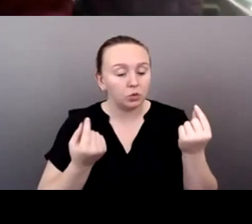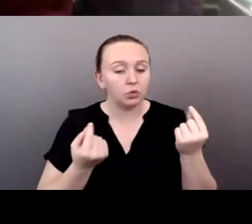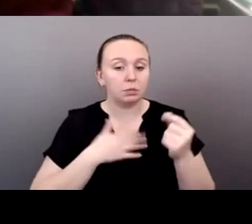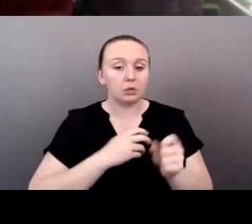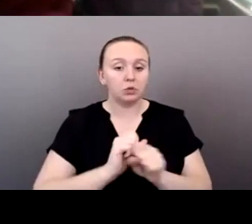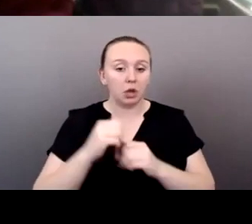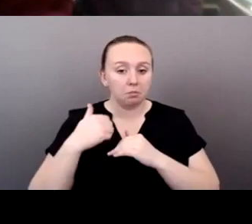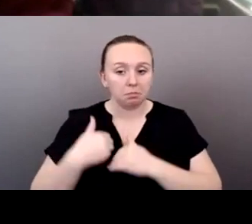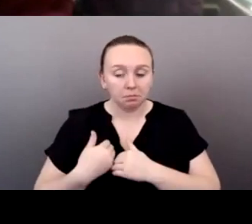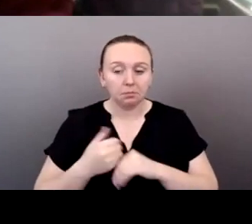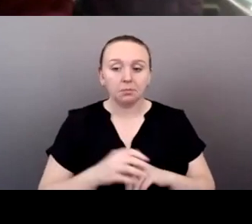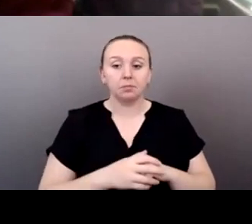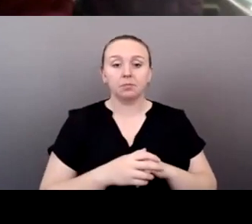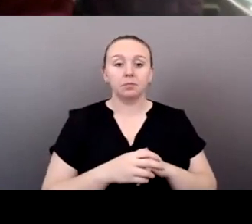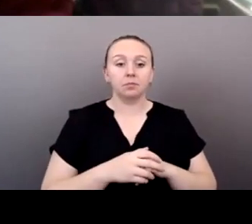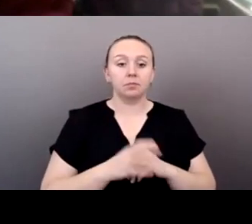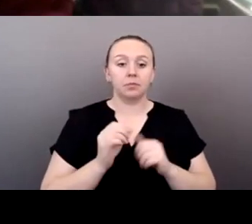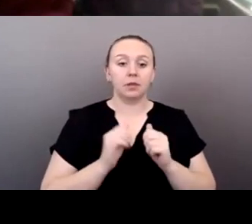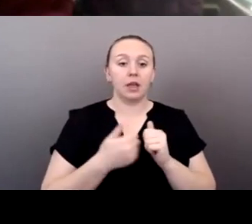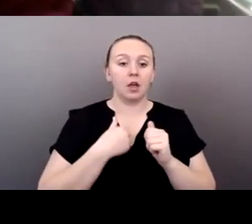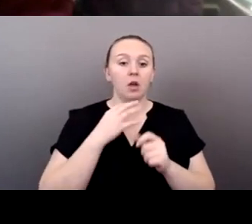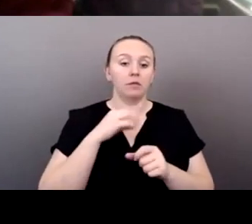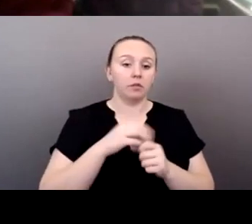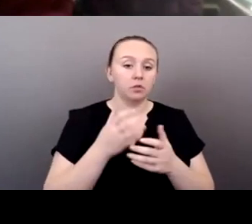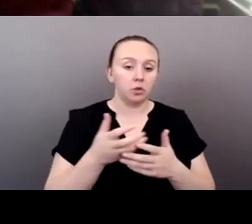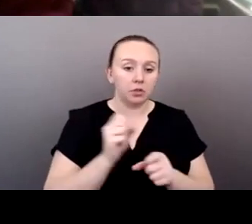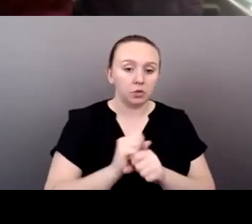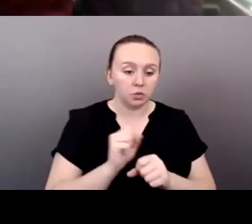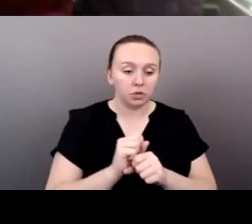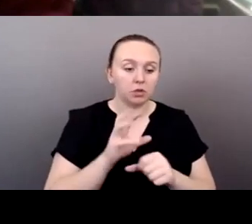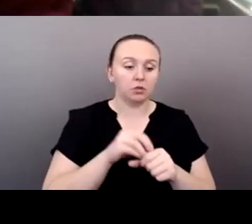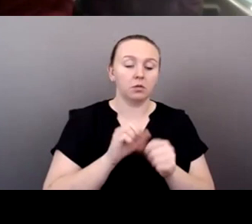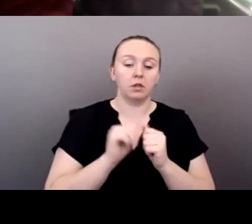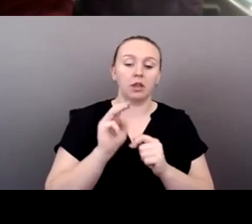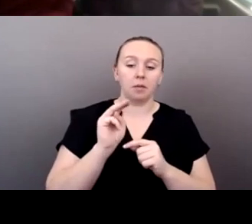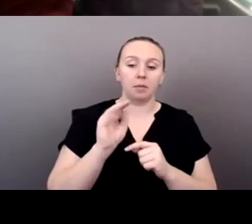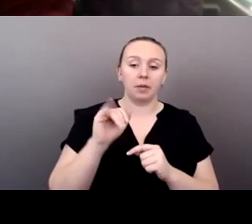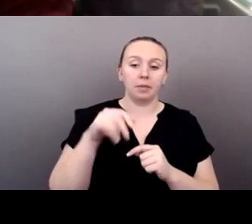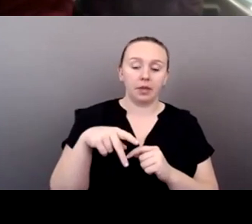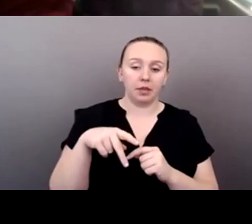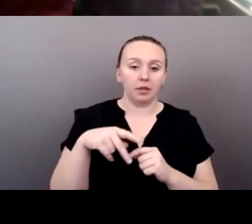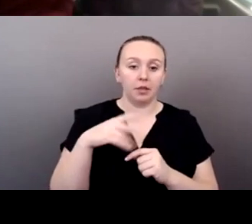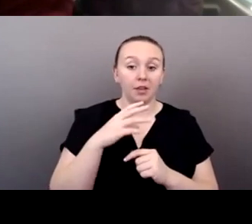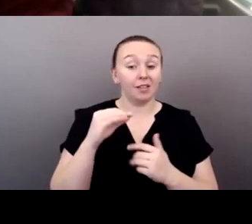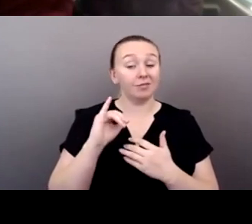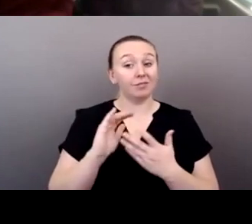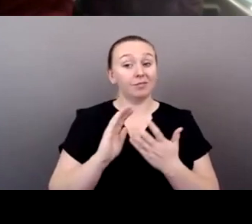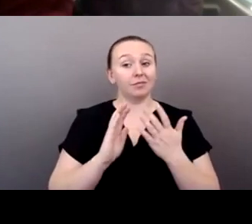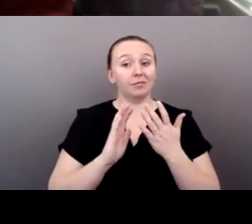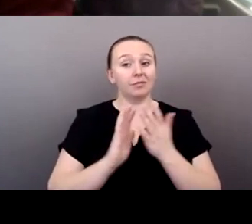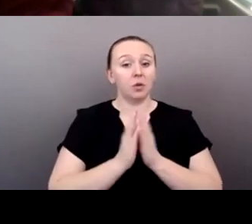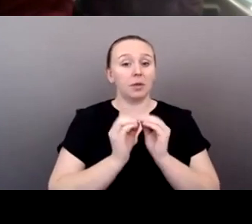how I put in so much work into the MMIP. And it actually brought me closer to my